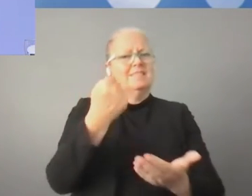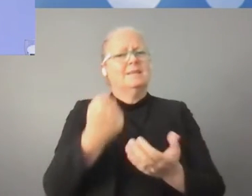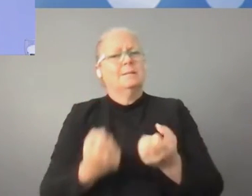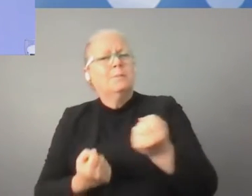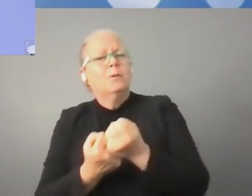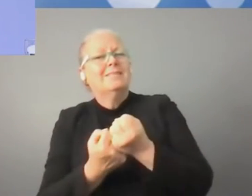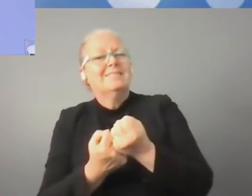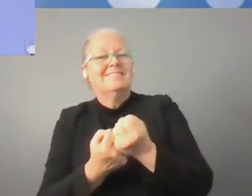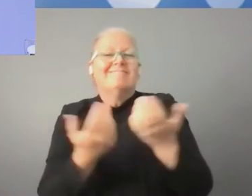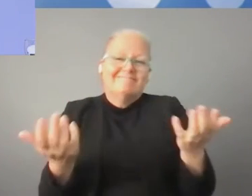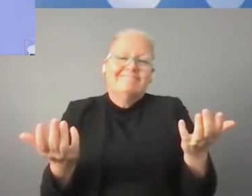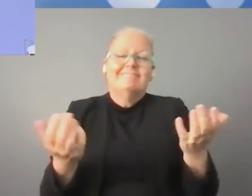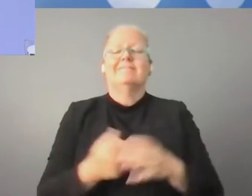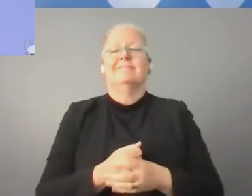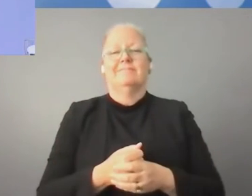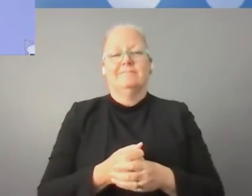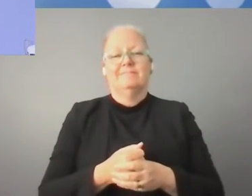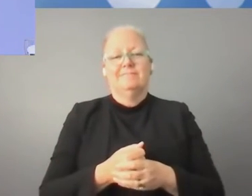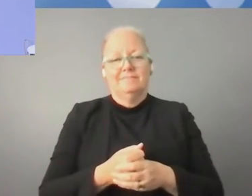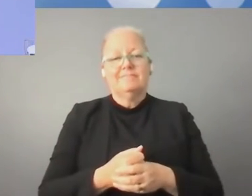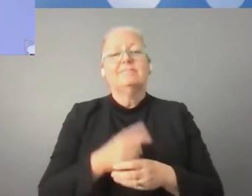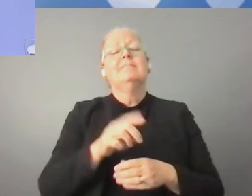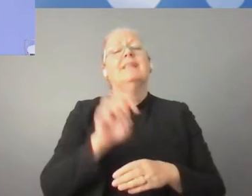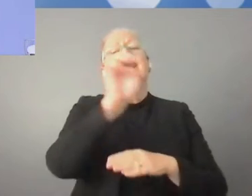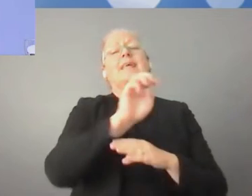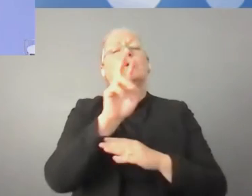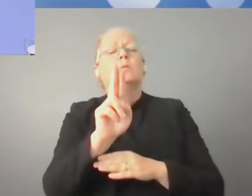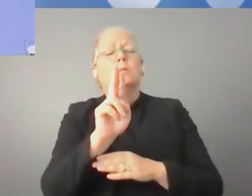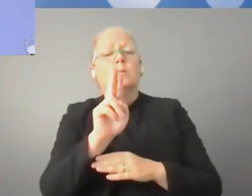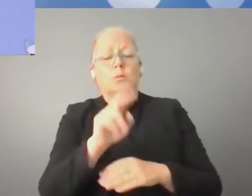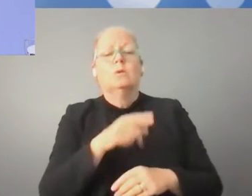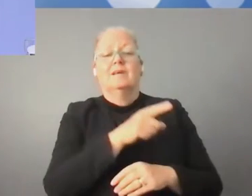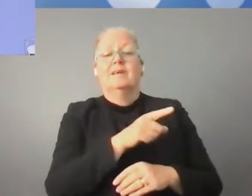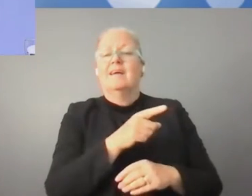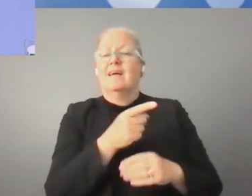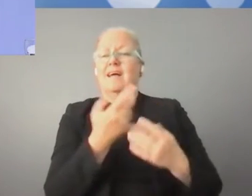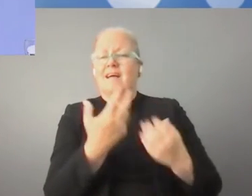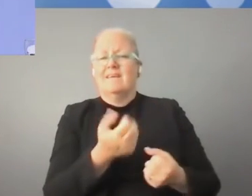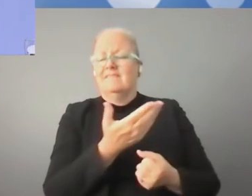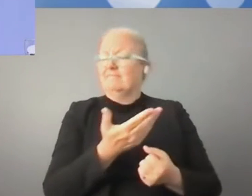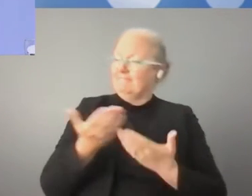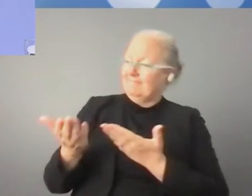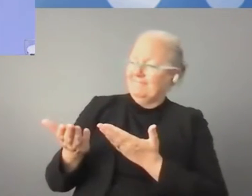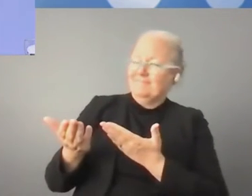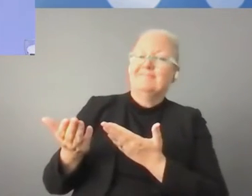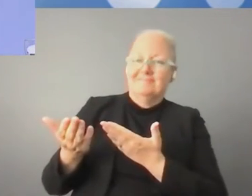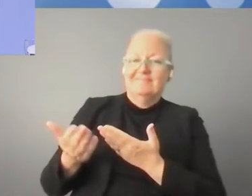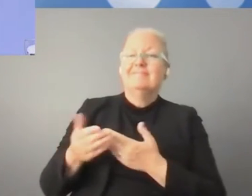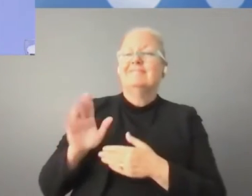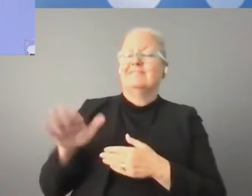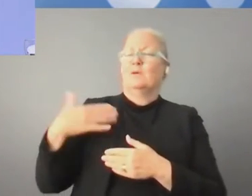refer to the European Union, who has started, and I have here honorable representatives,